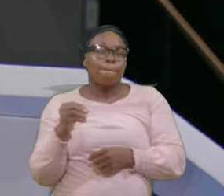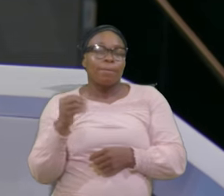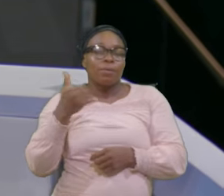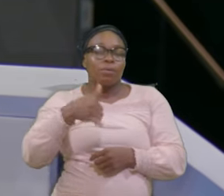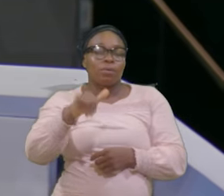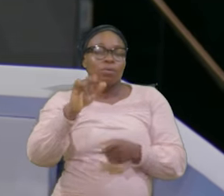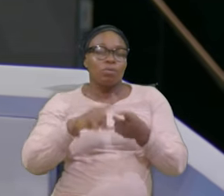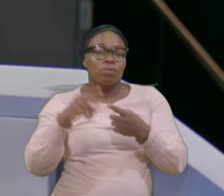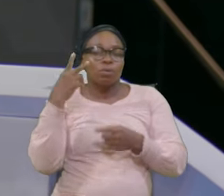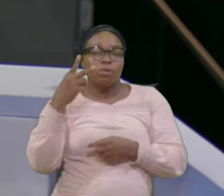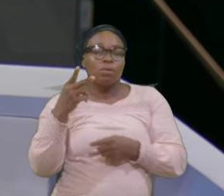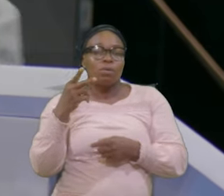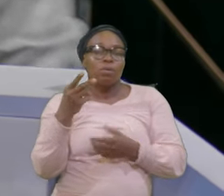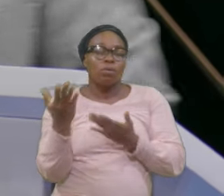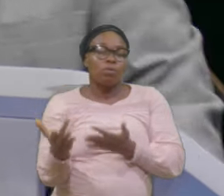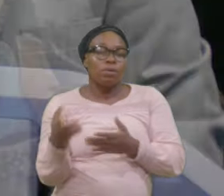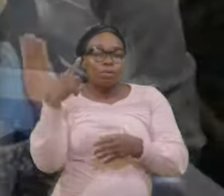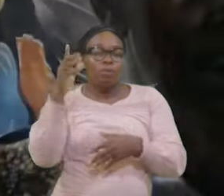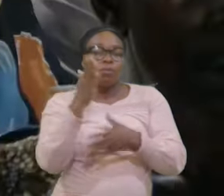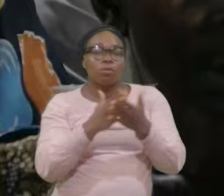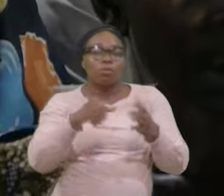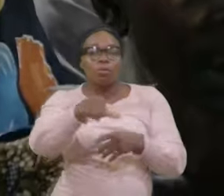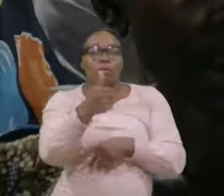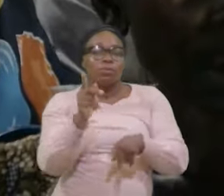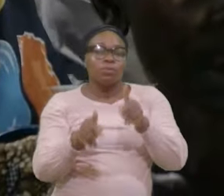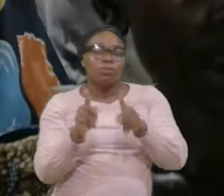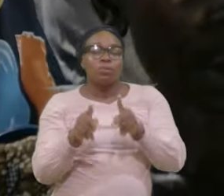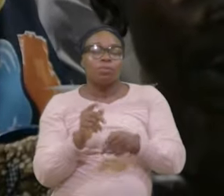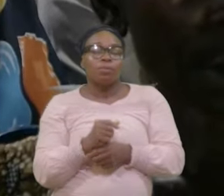Please Wave It Why So Okay Thank You All The